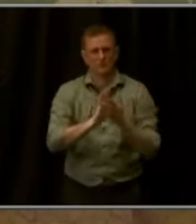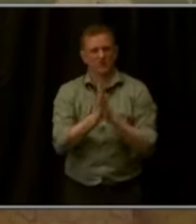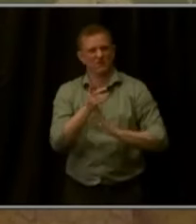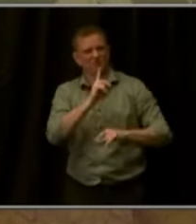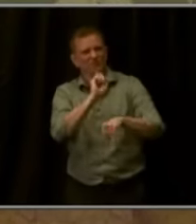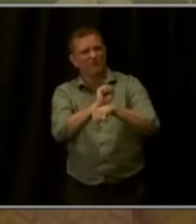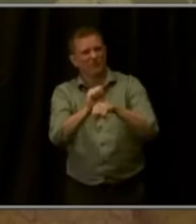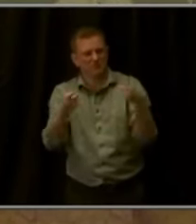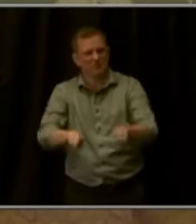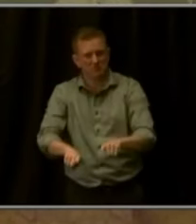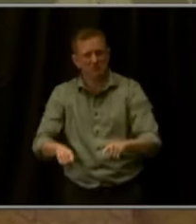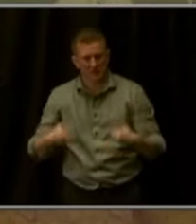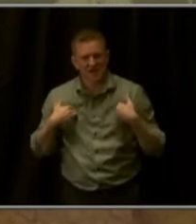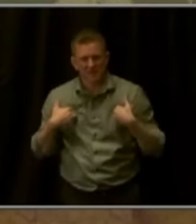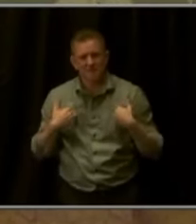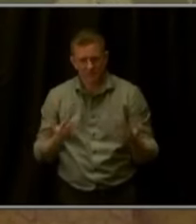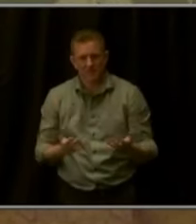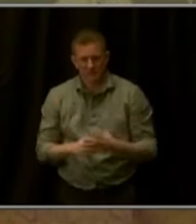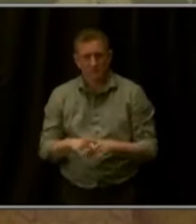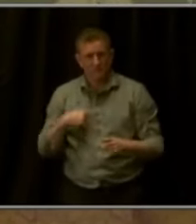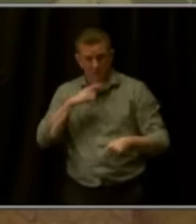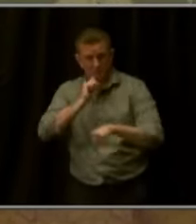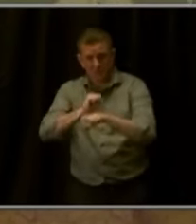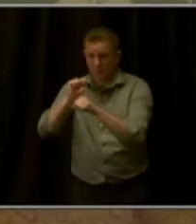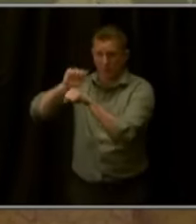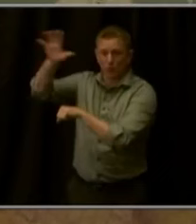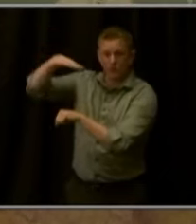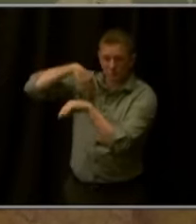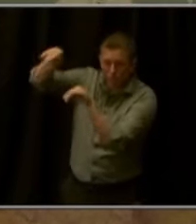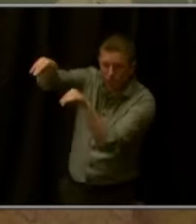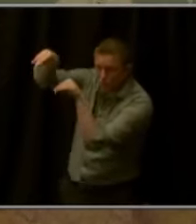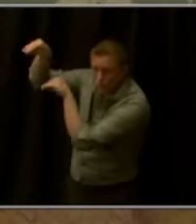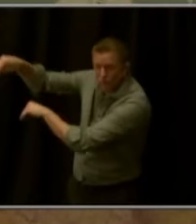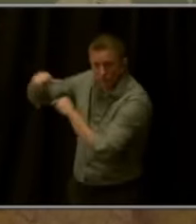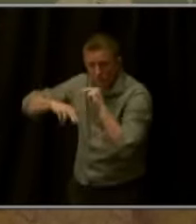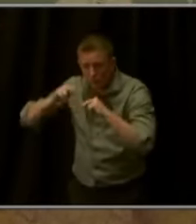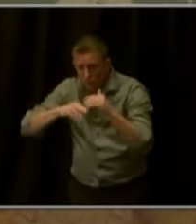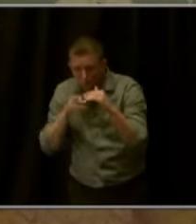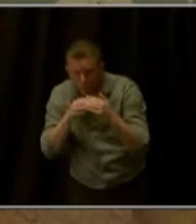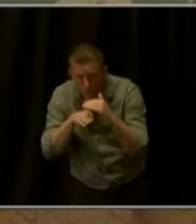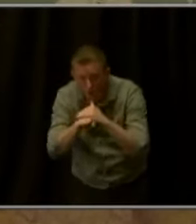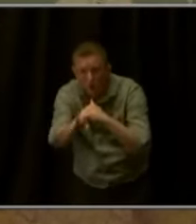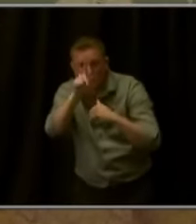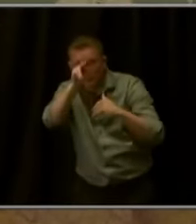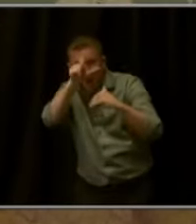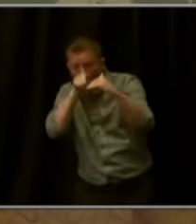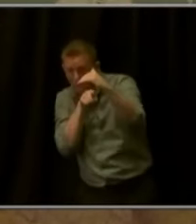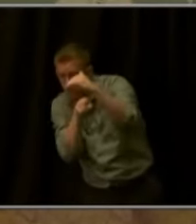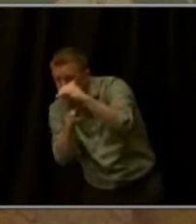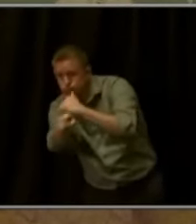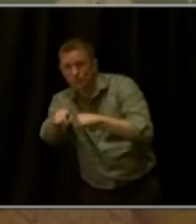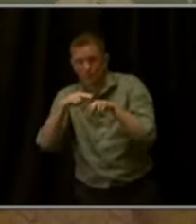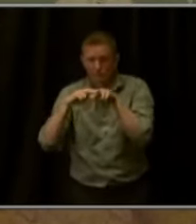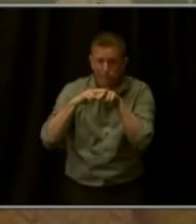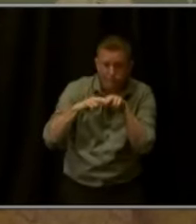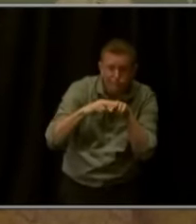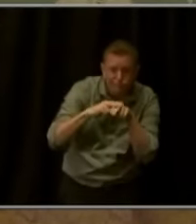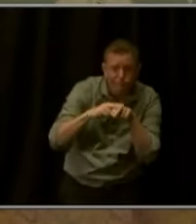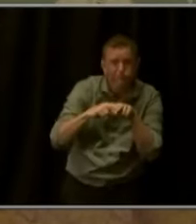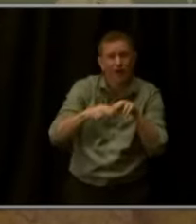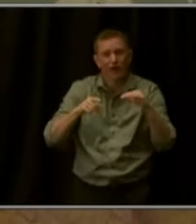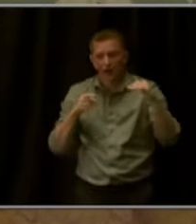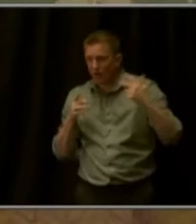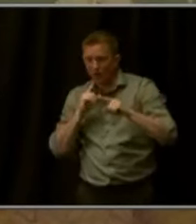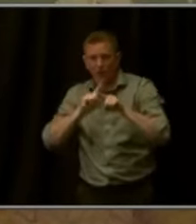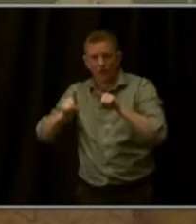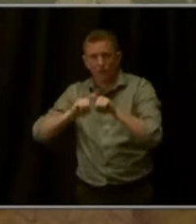We've literally moved mountains, building roads and tunnels and railroads through the seemingly impenetrable Rockies. We were the very